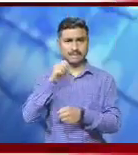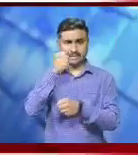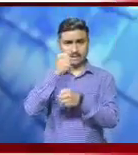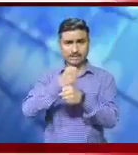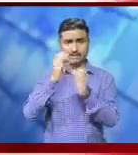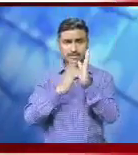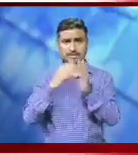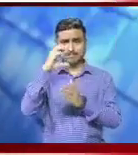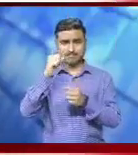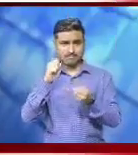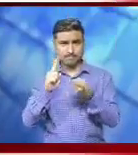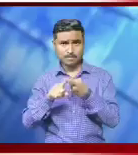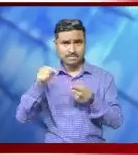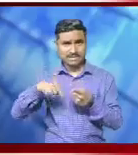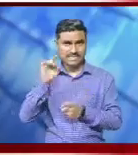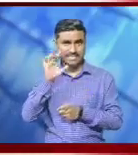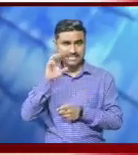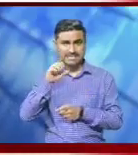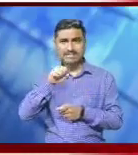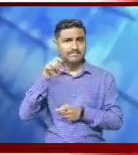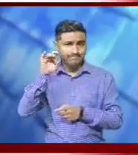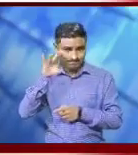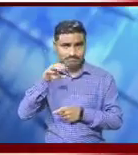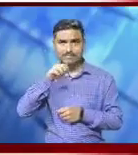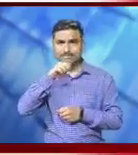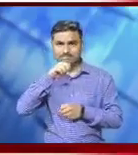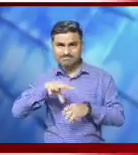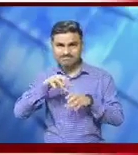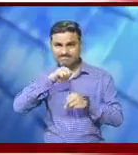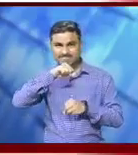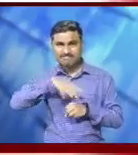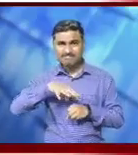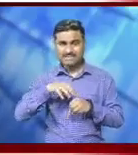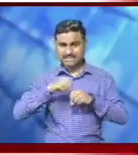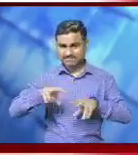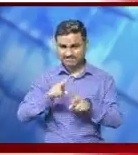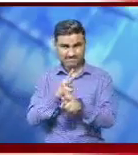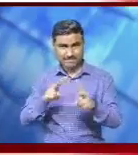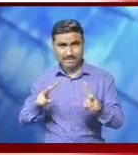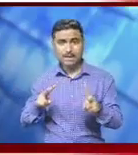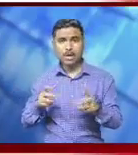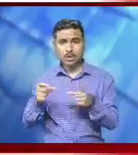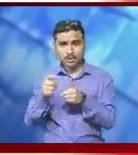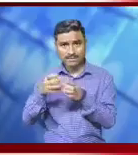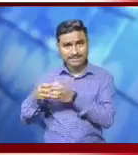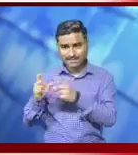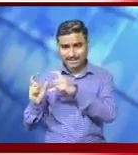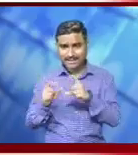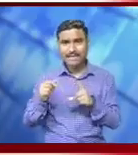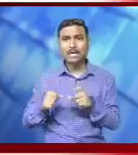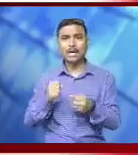Gantok Municipal Corporation, in association with the State Pollution Control Board, Sikkim and Urban